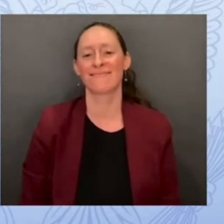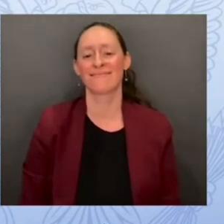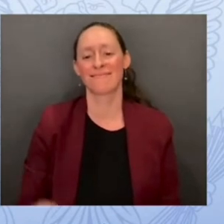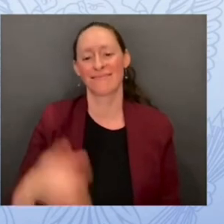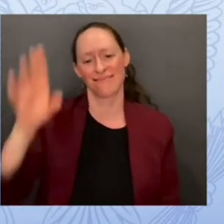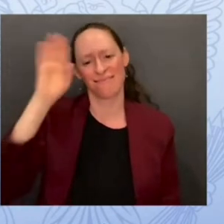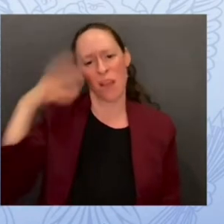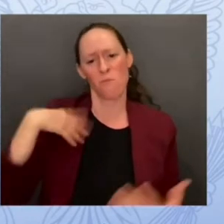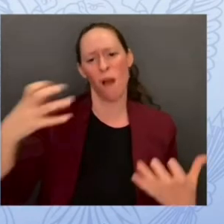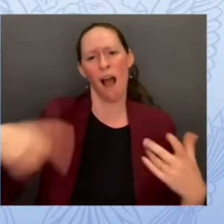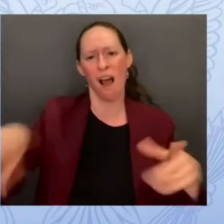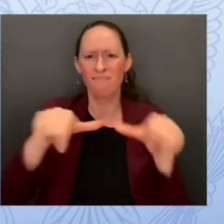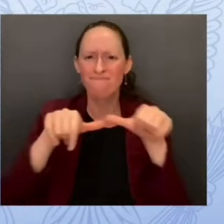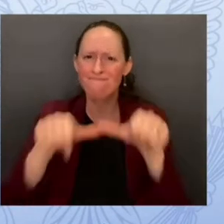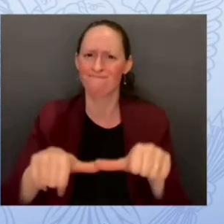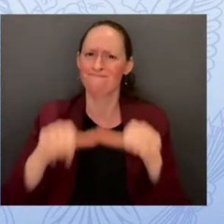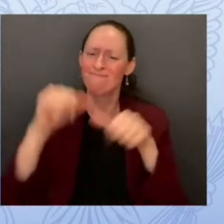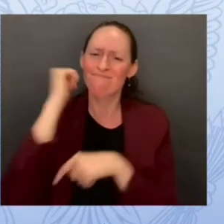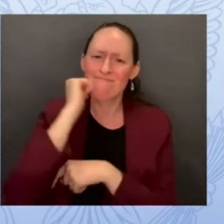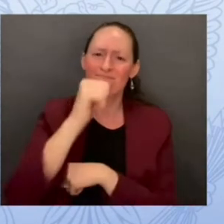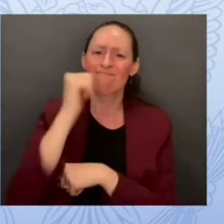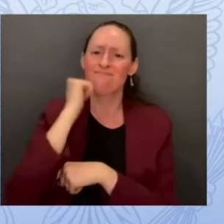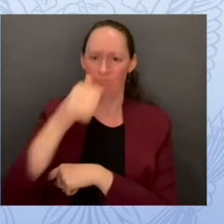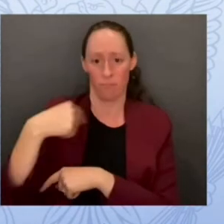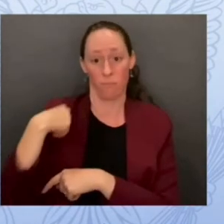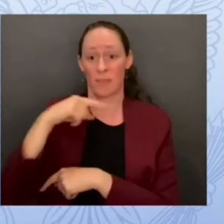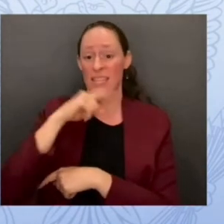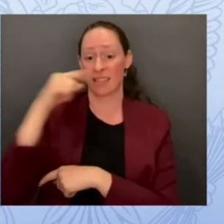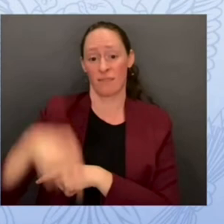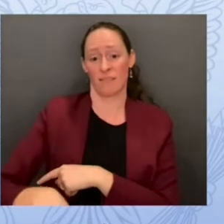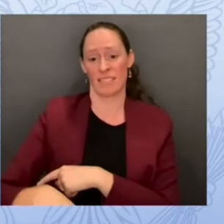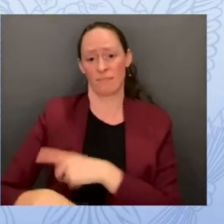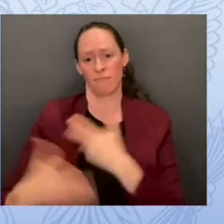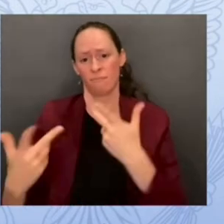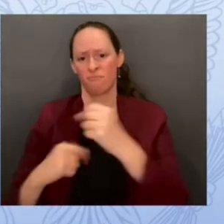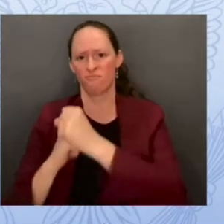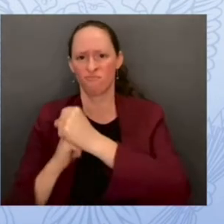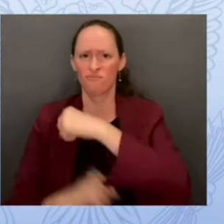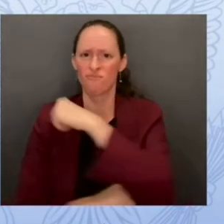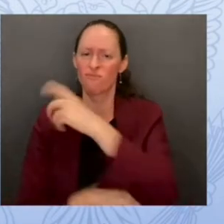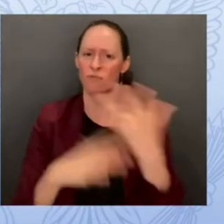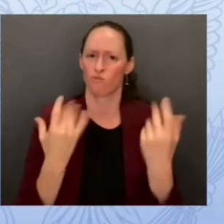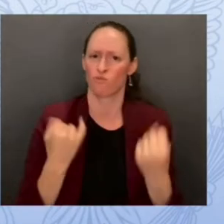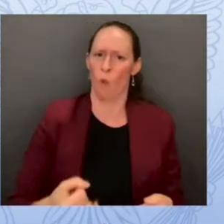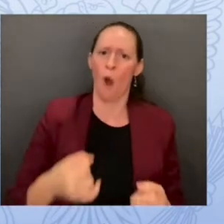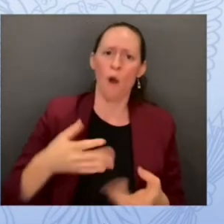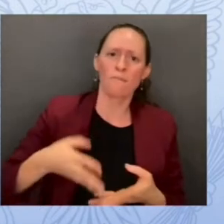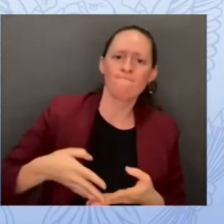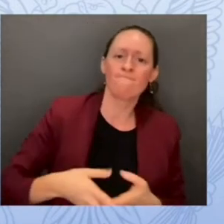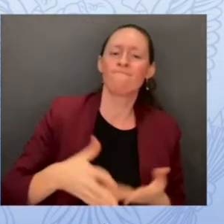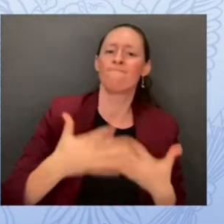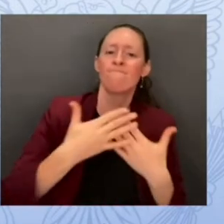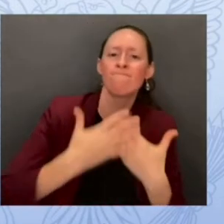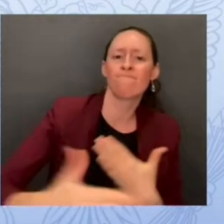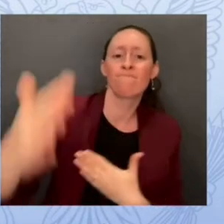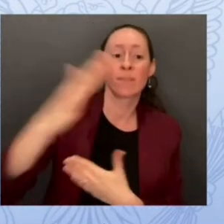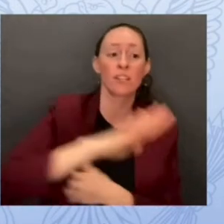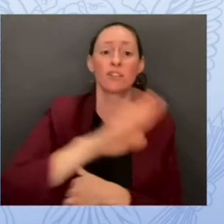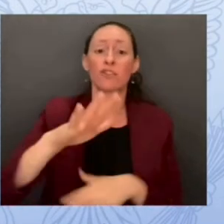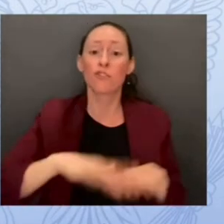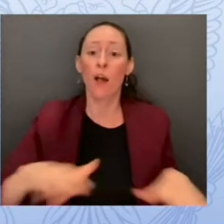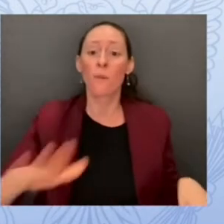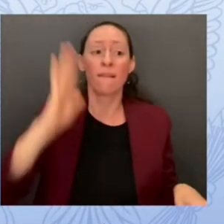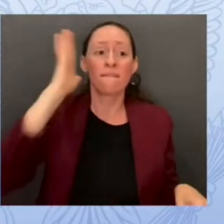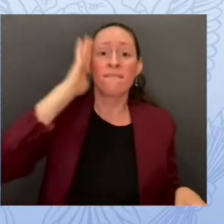building the foundation of our children's future and we must do all that we can to keep it sound